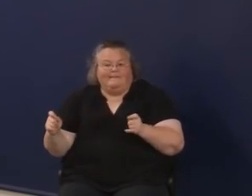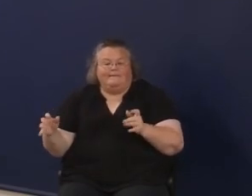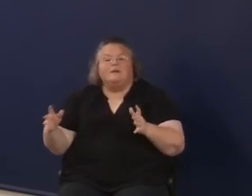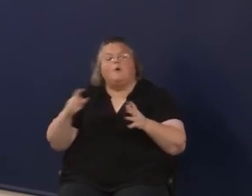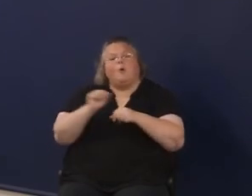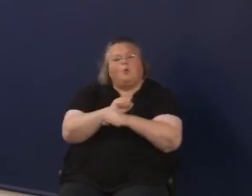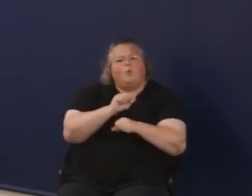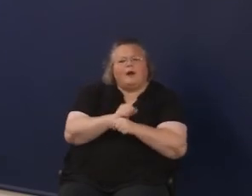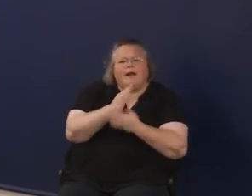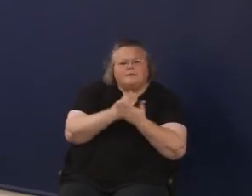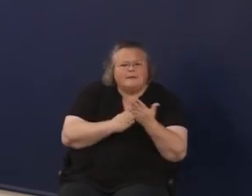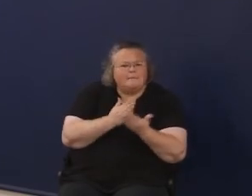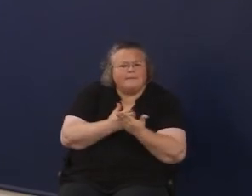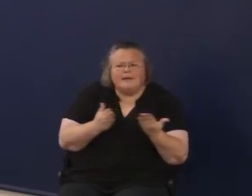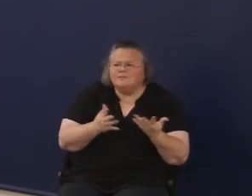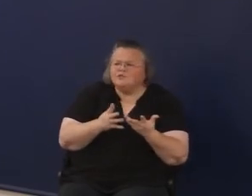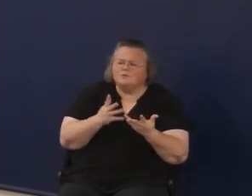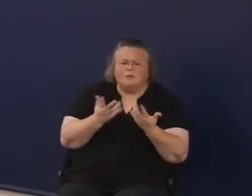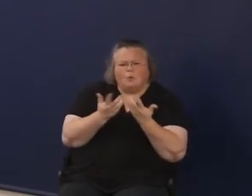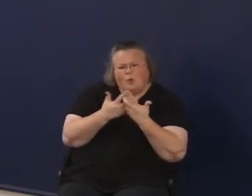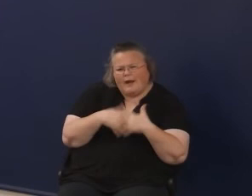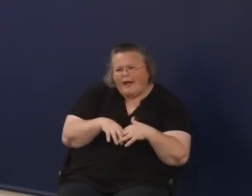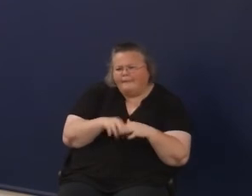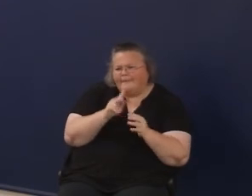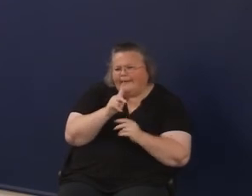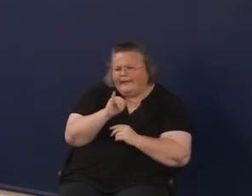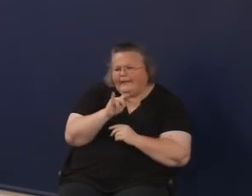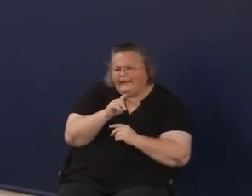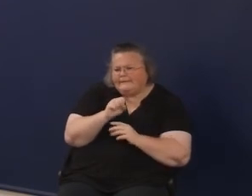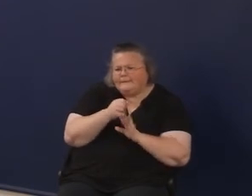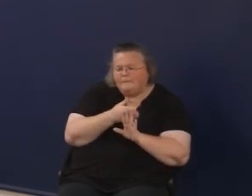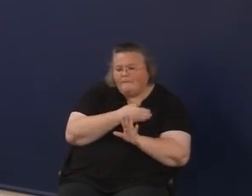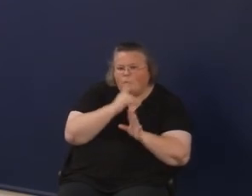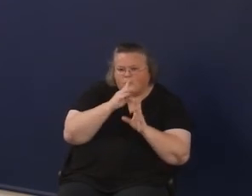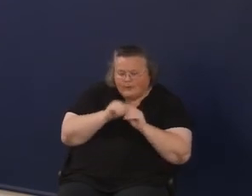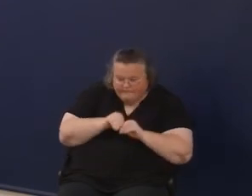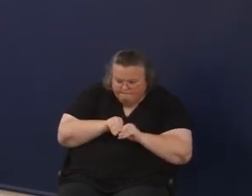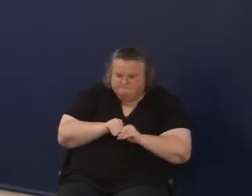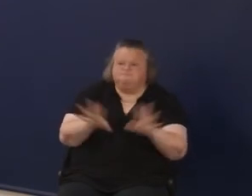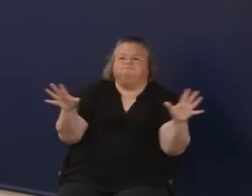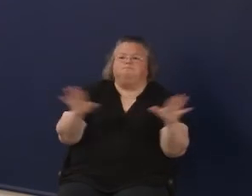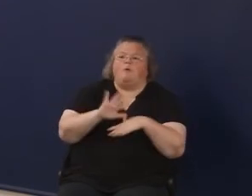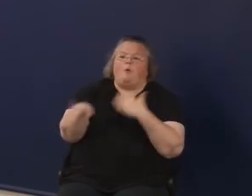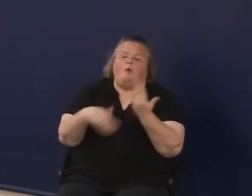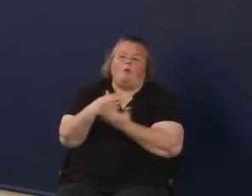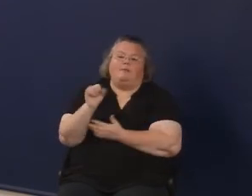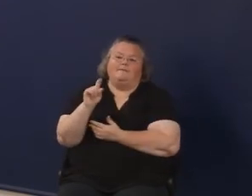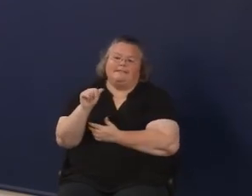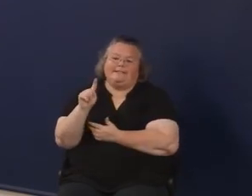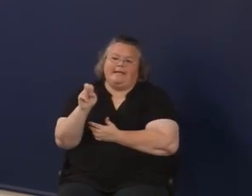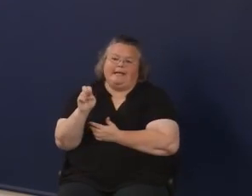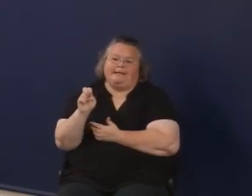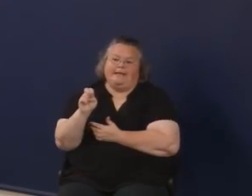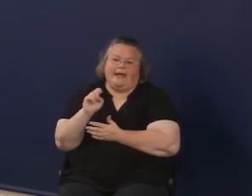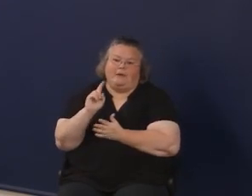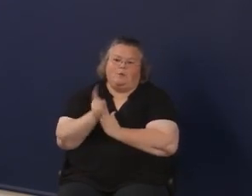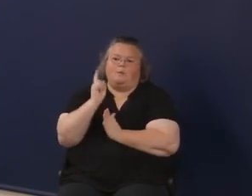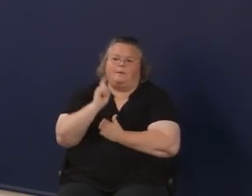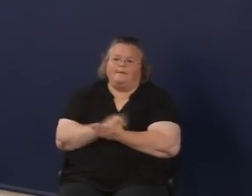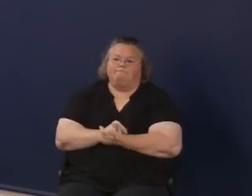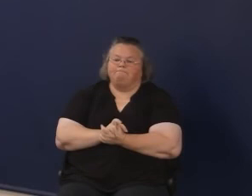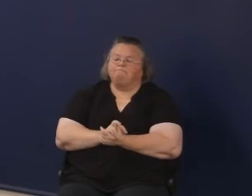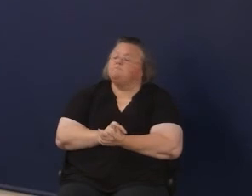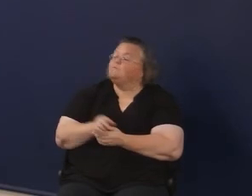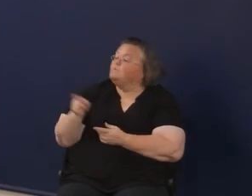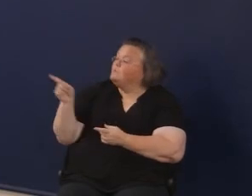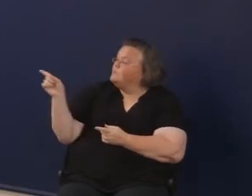Work out some things that aren't going to work well. And get them out before we try to implement a whole statewide model at one moment. And